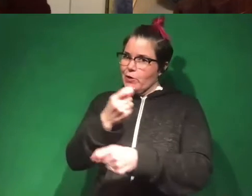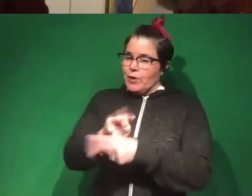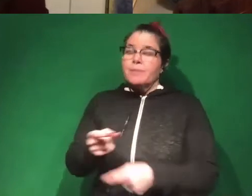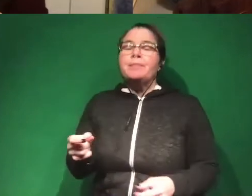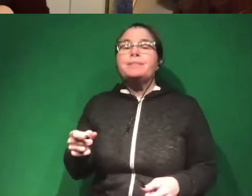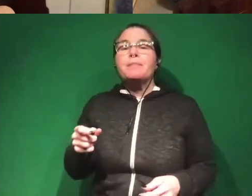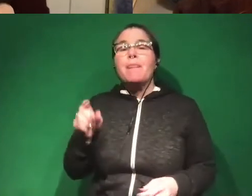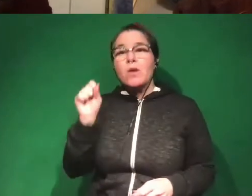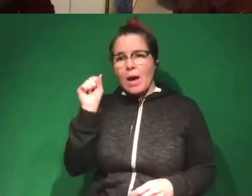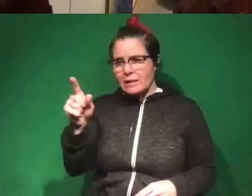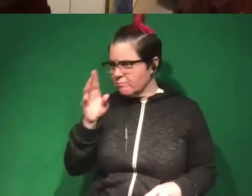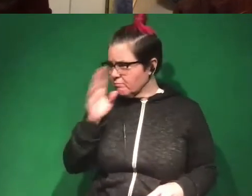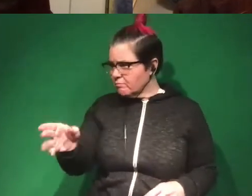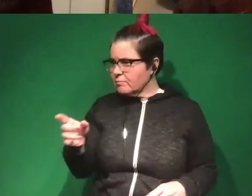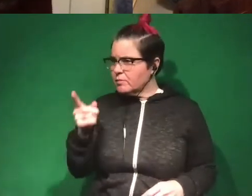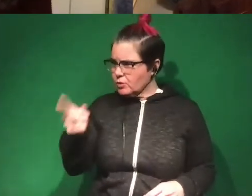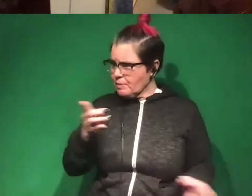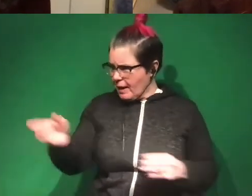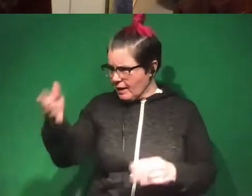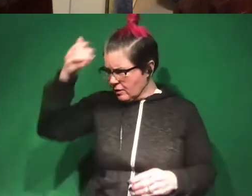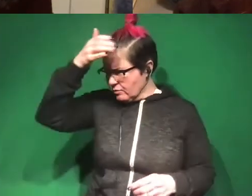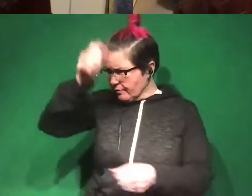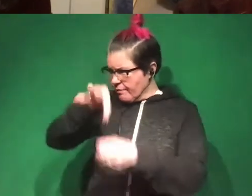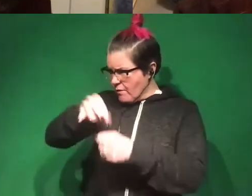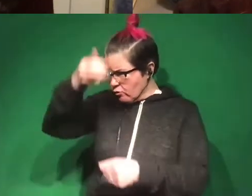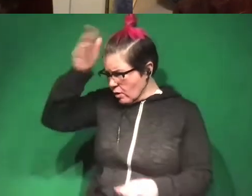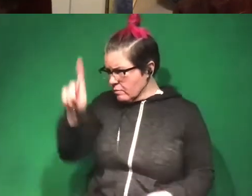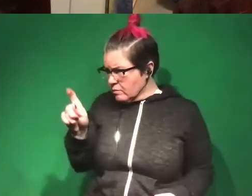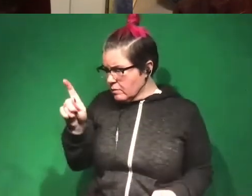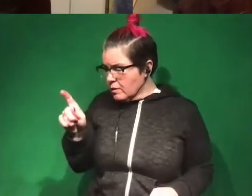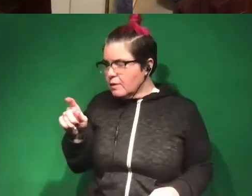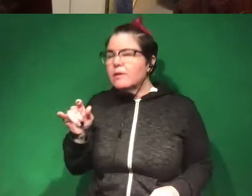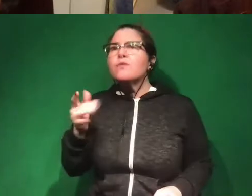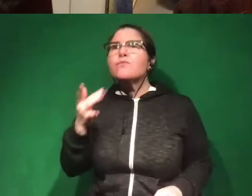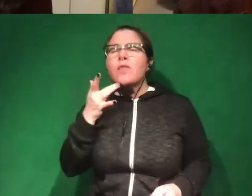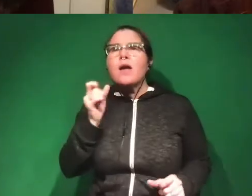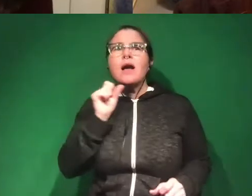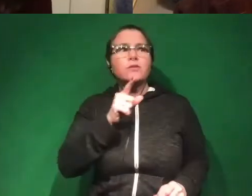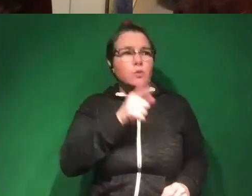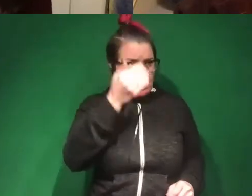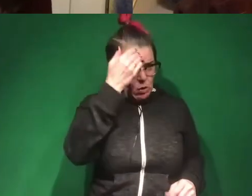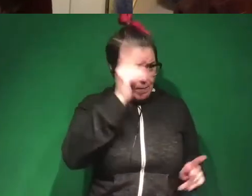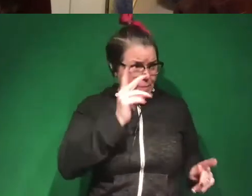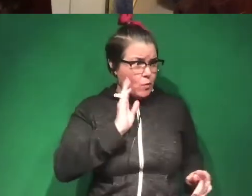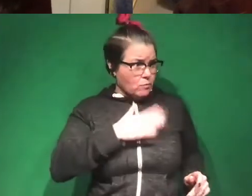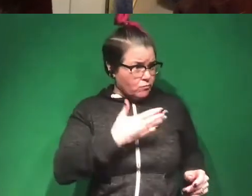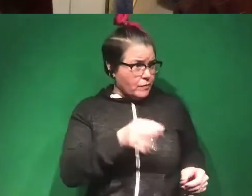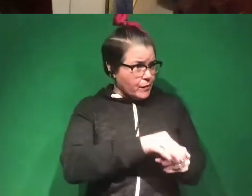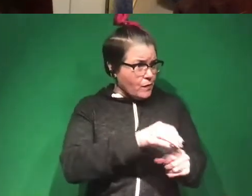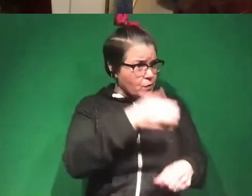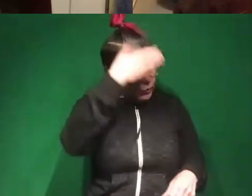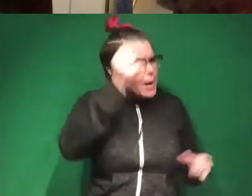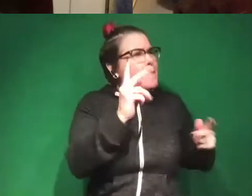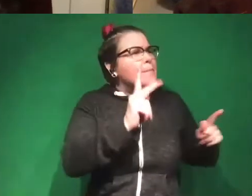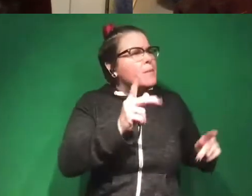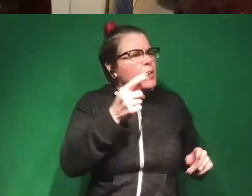ask them, rather than, are you planning on voting for Trump, if you say, do you know anyone who's going to vote for Trump? Or how many people do you know